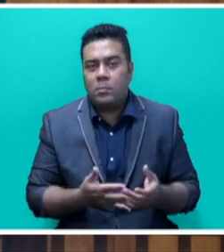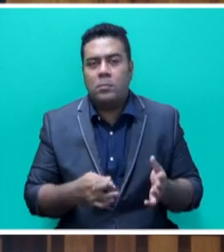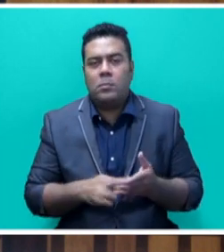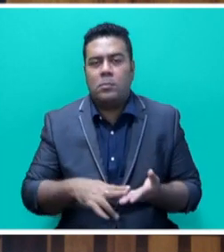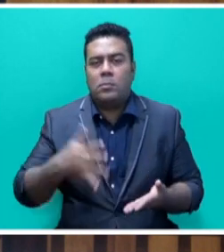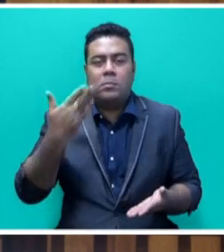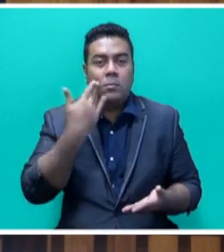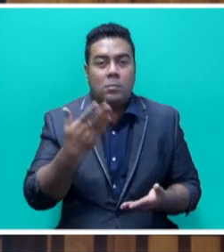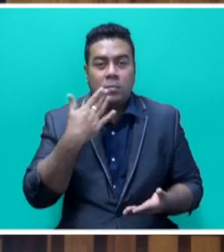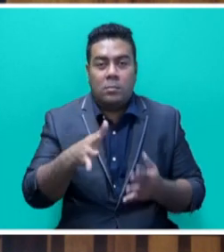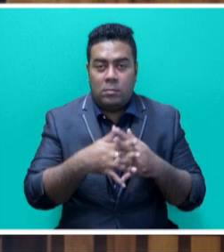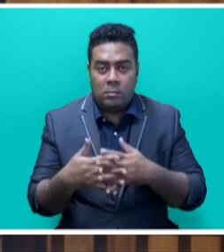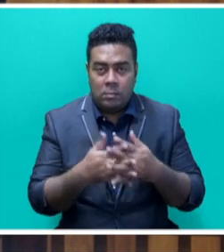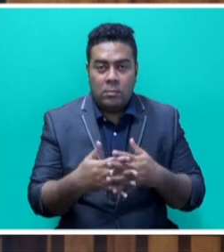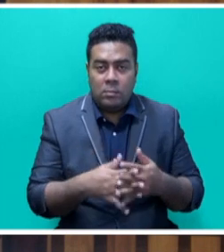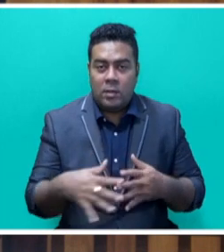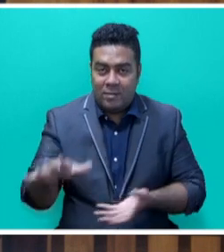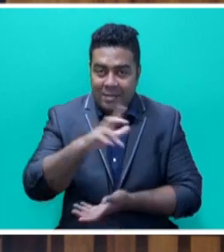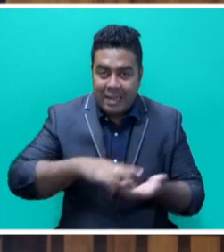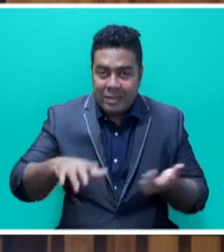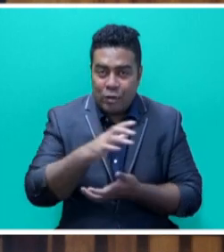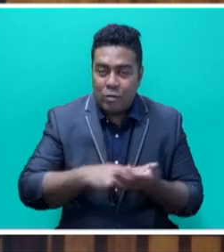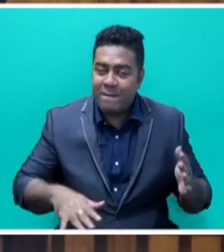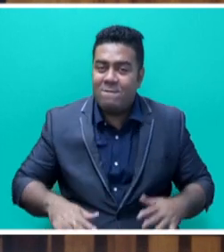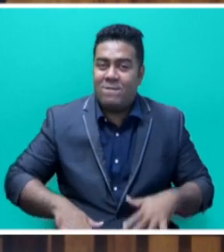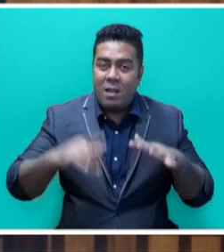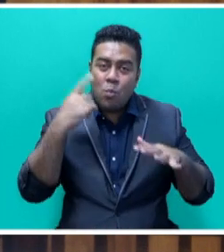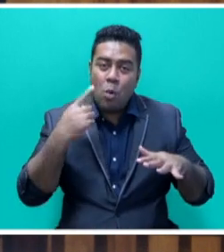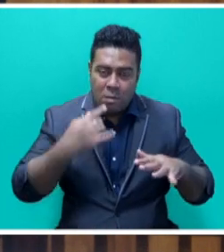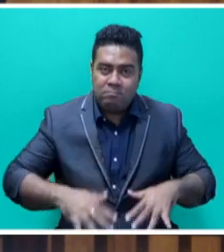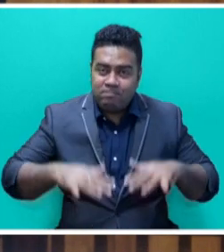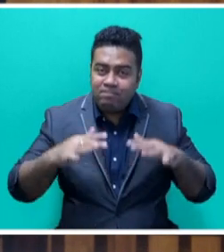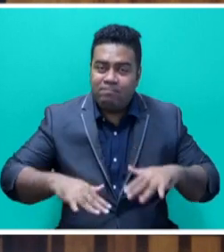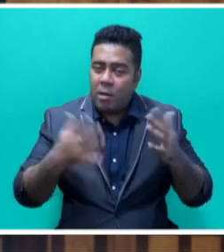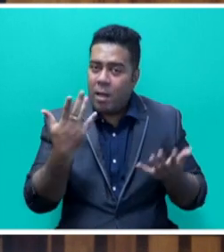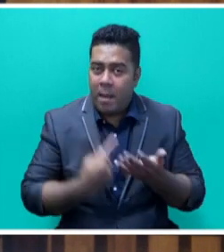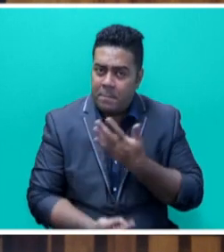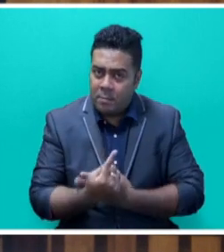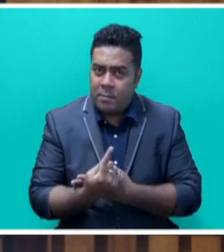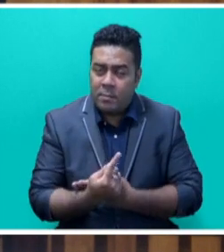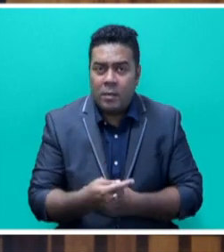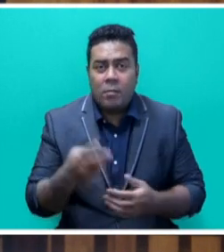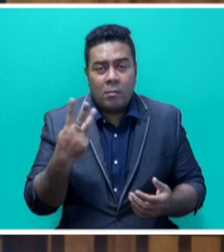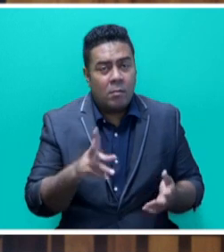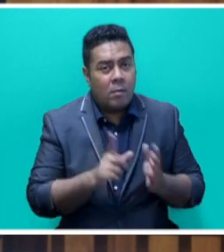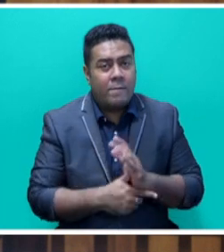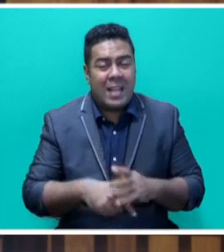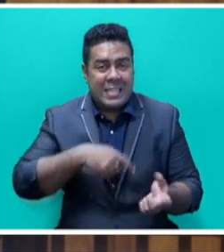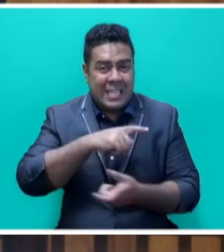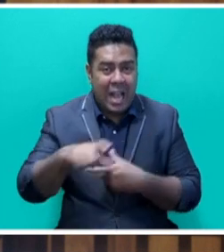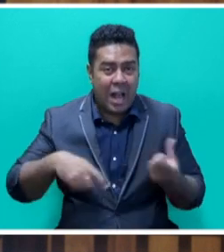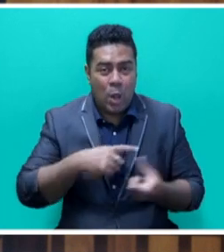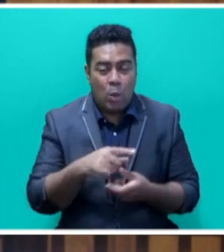in the Americas. Unprecedented cyclones and massive floods are occurring in Europe, and three major tropical cyclones